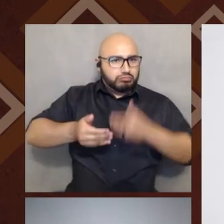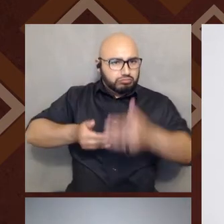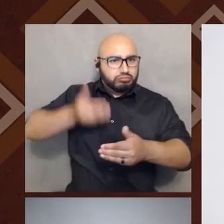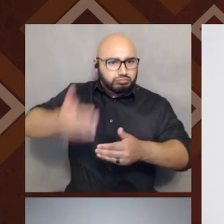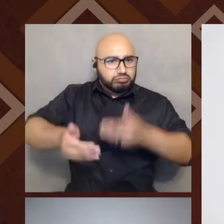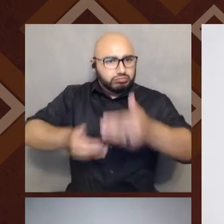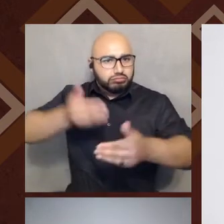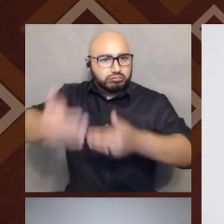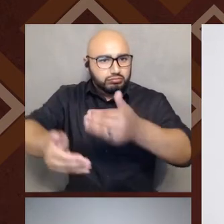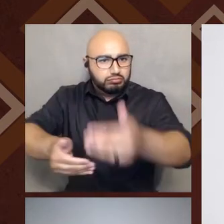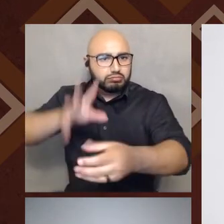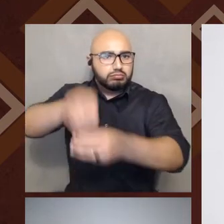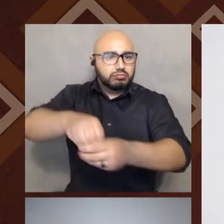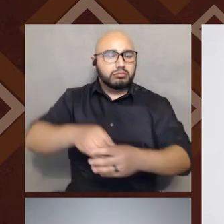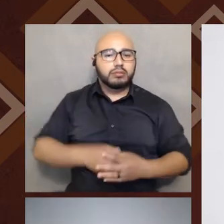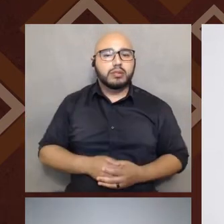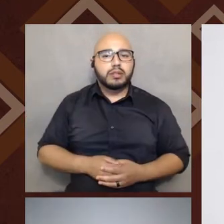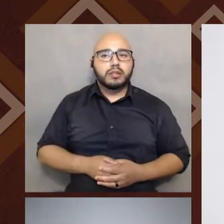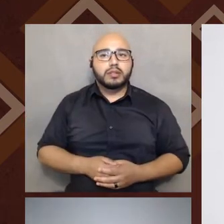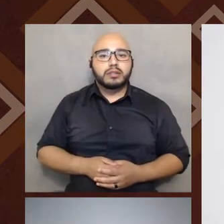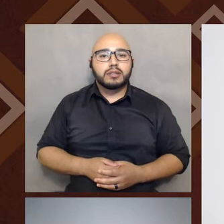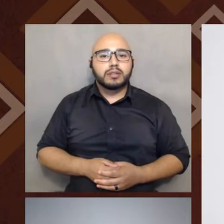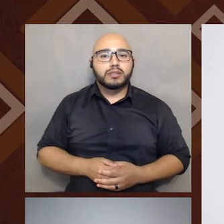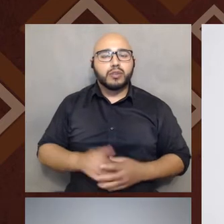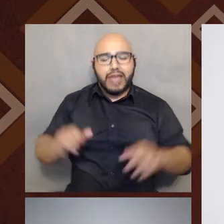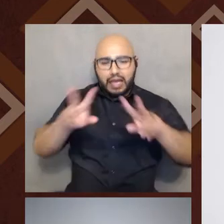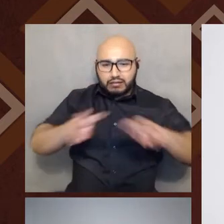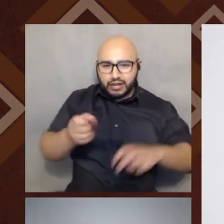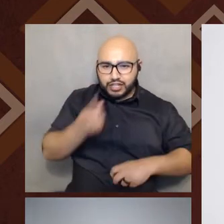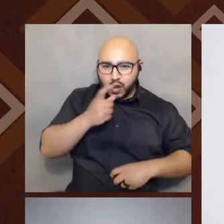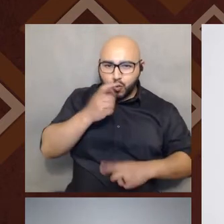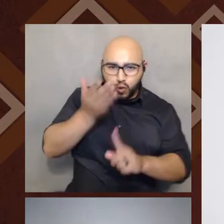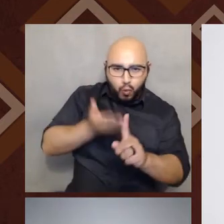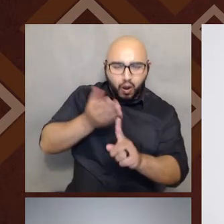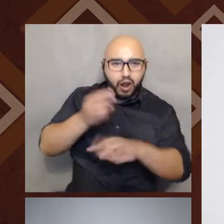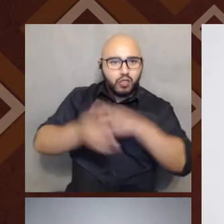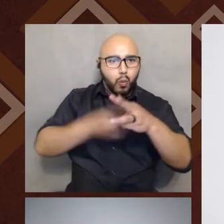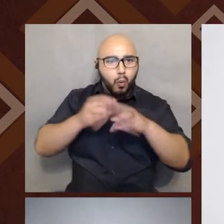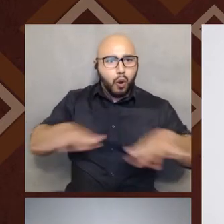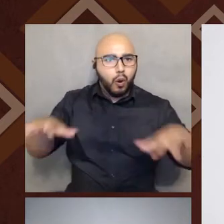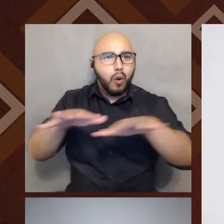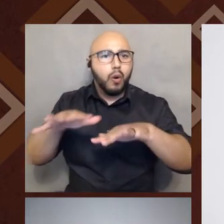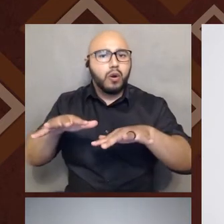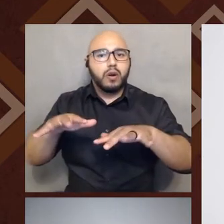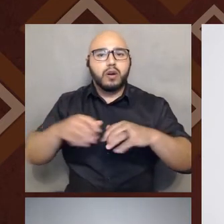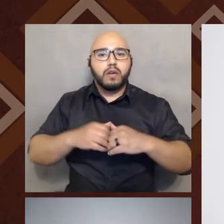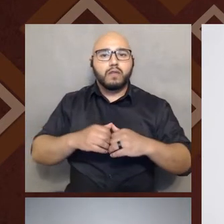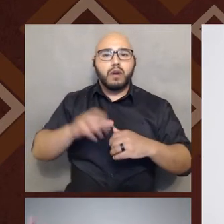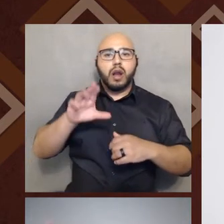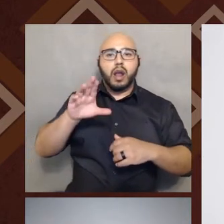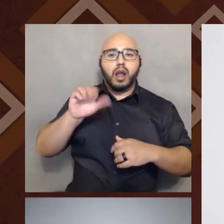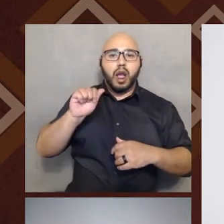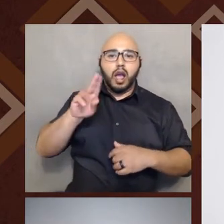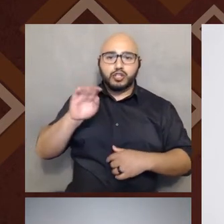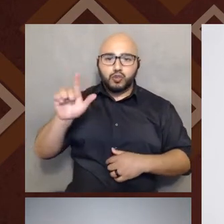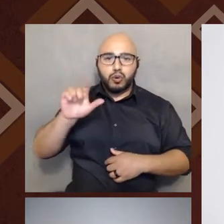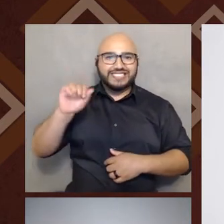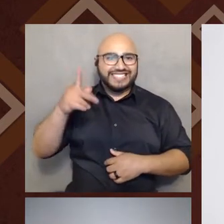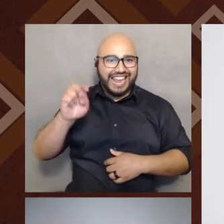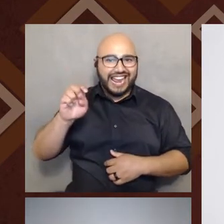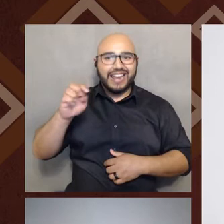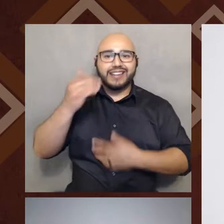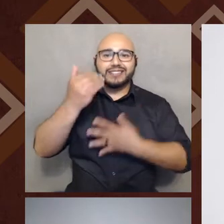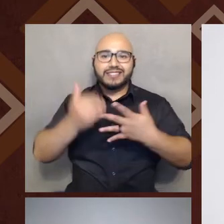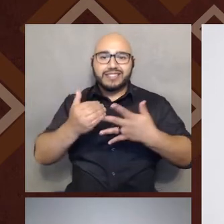ways, it's this kind of understanding who you are in the world for this casual stage, becoming aware of it in the